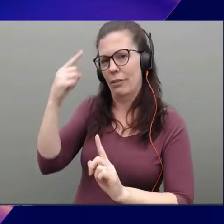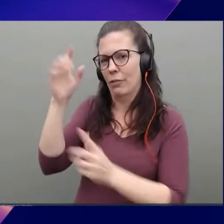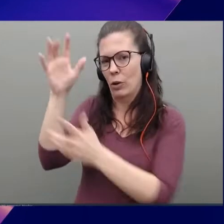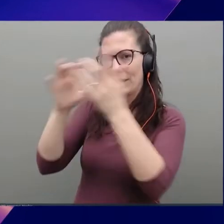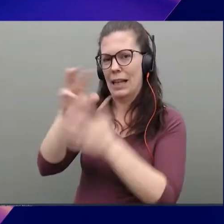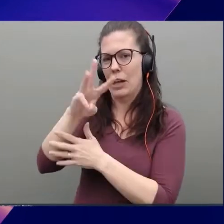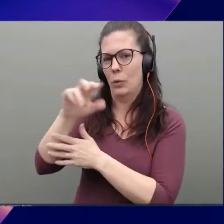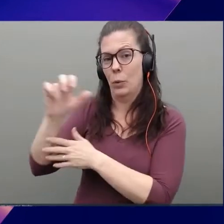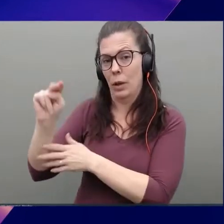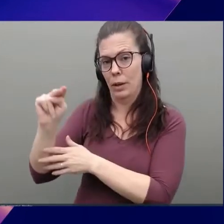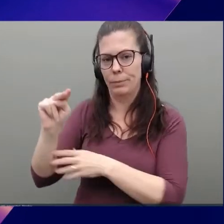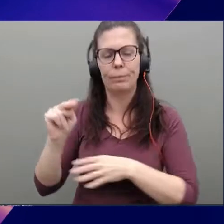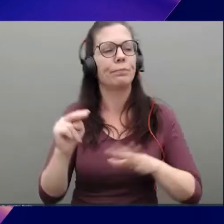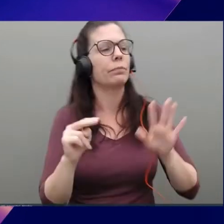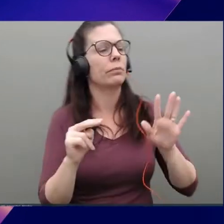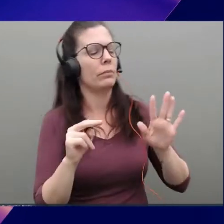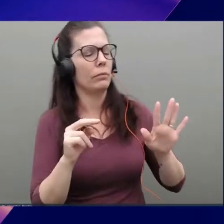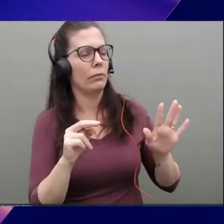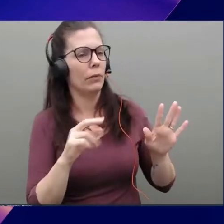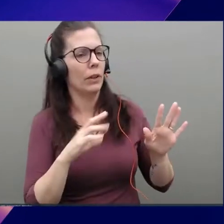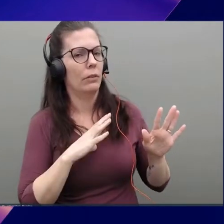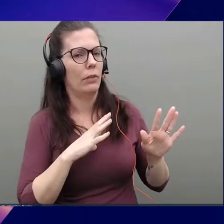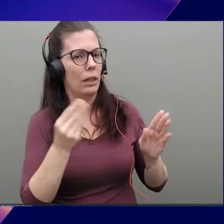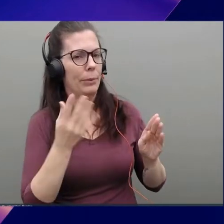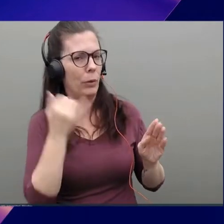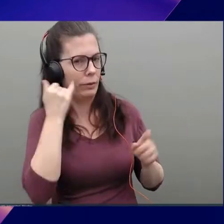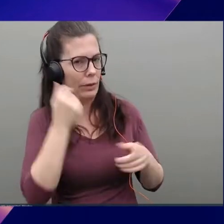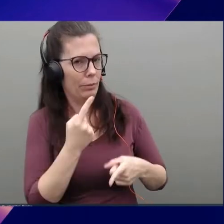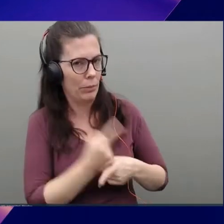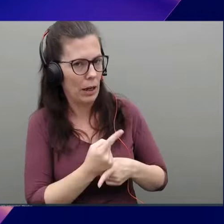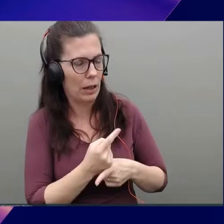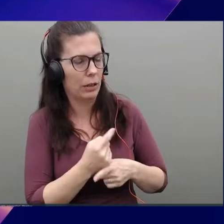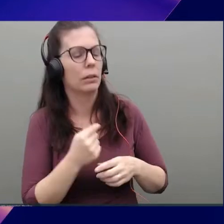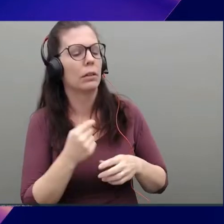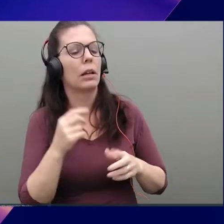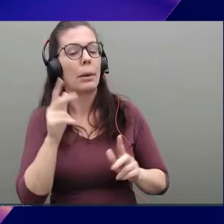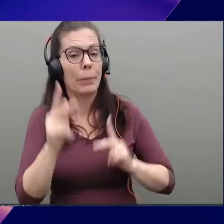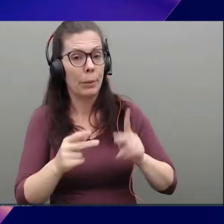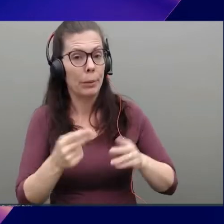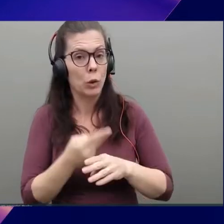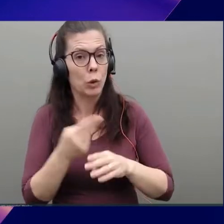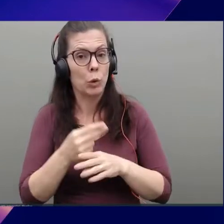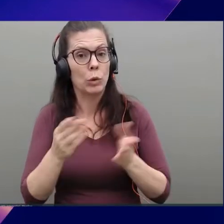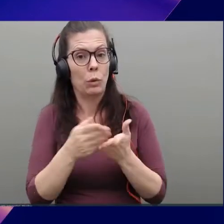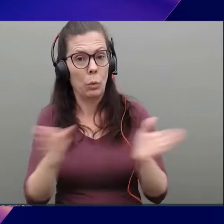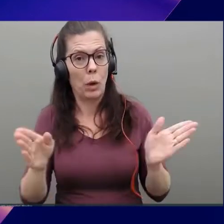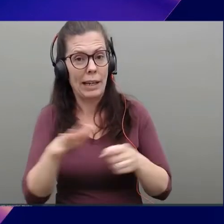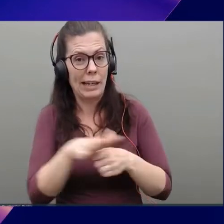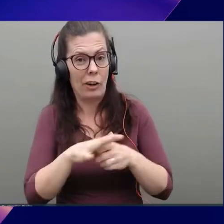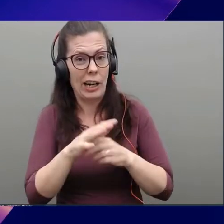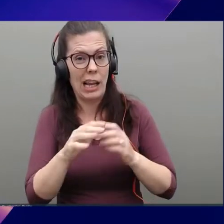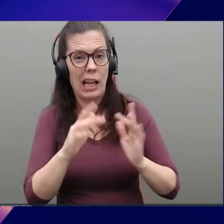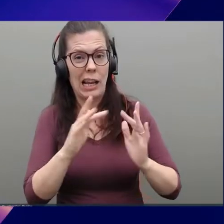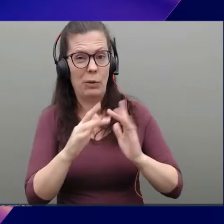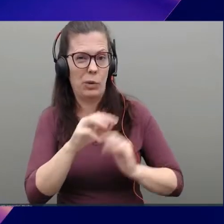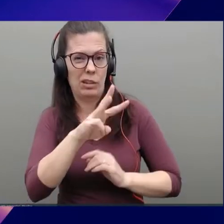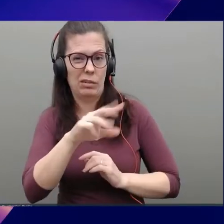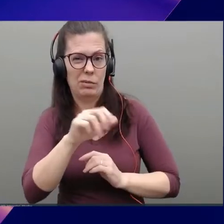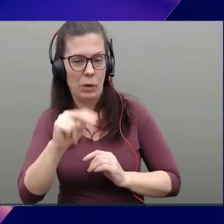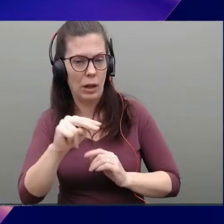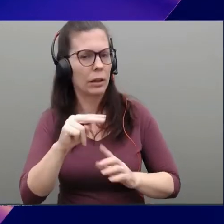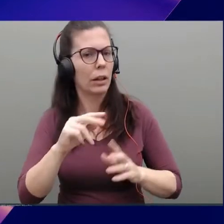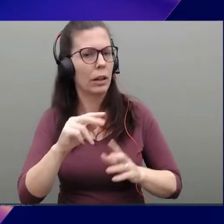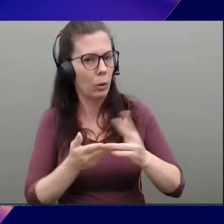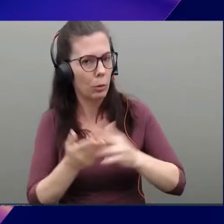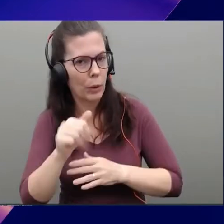let me know if I get this straight. So folks use Wide Area Networks through AWS because it's easier to set up. They don't have